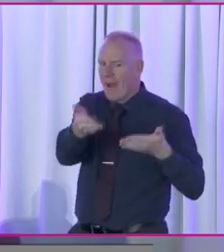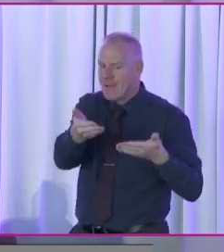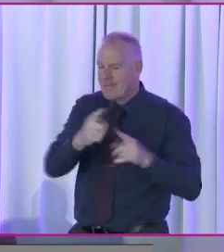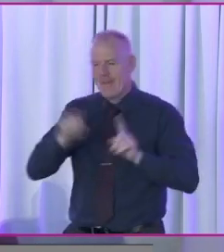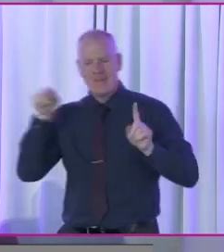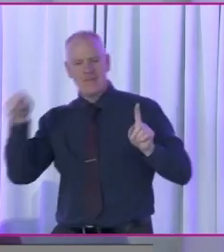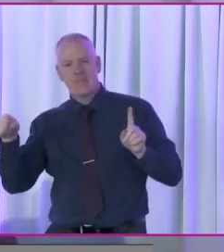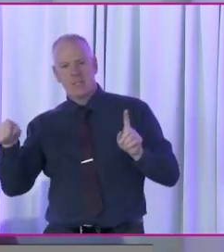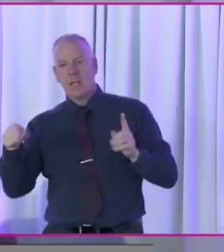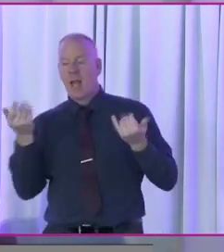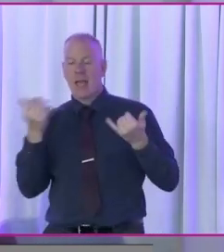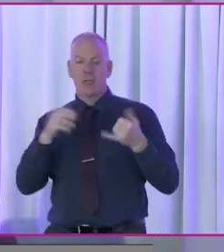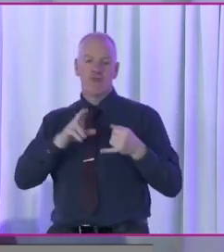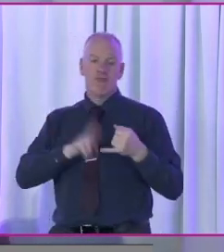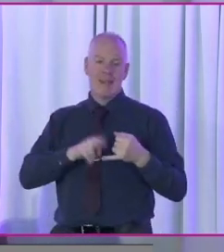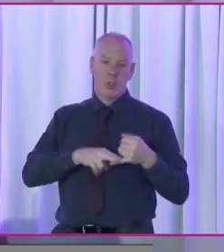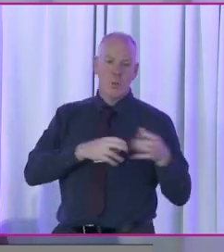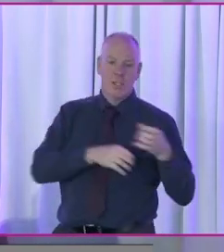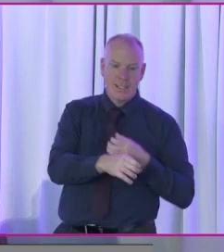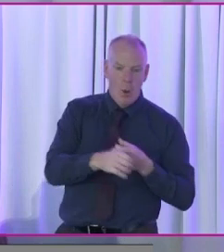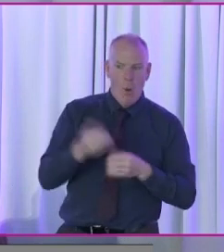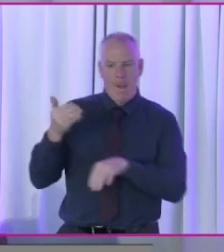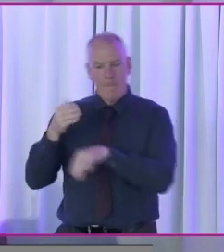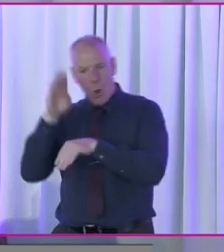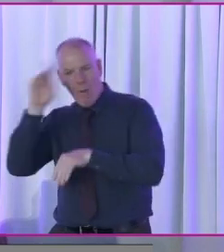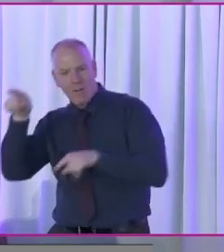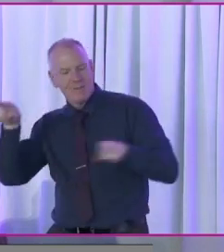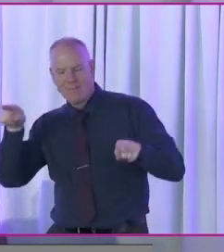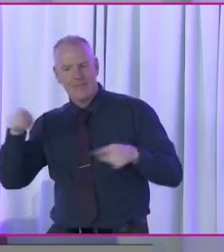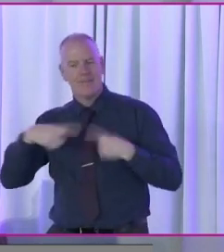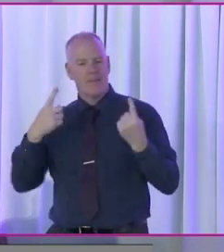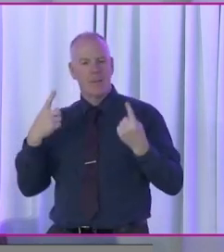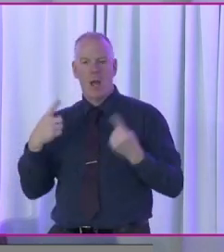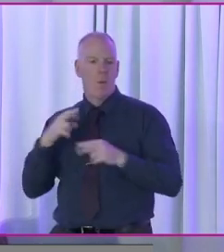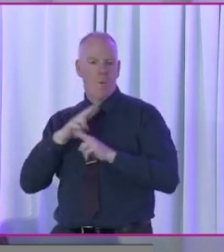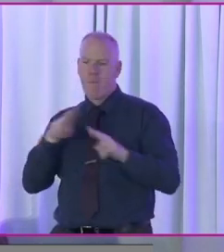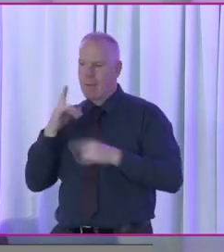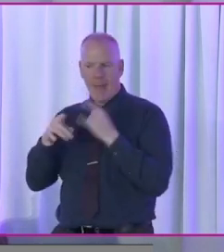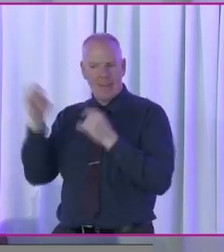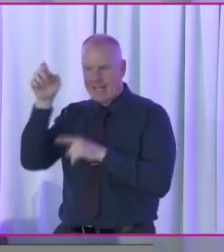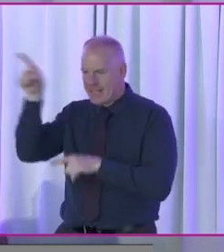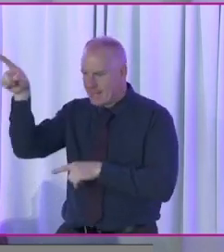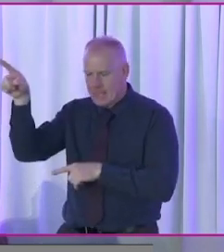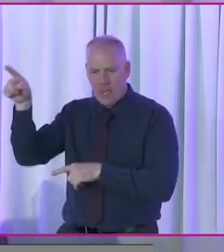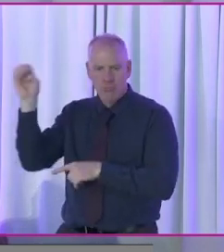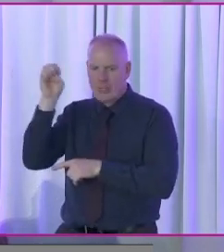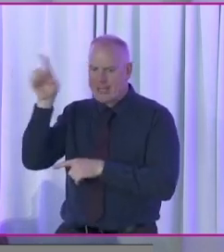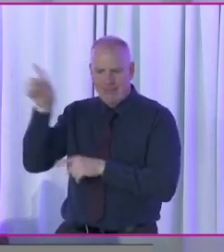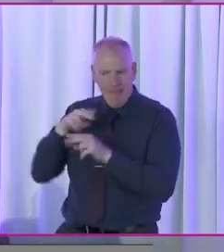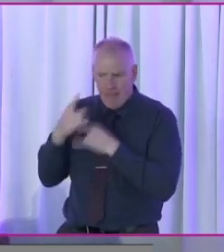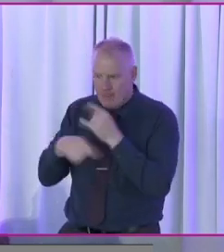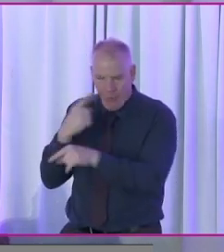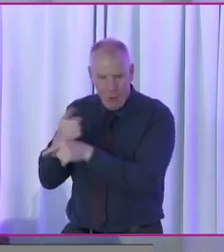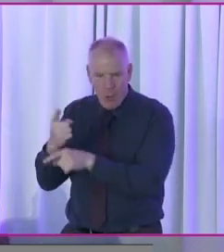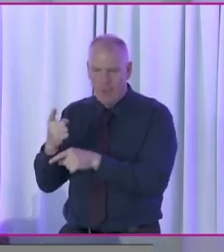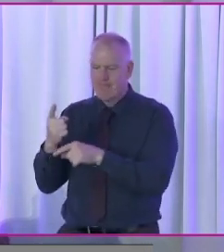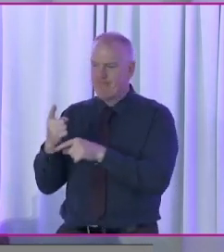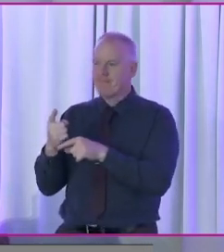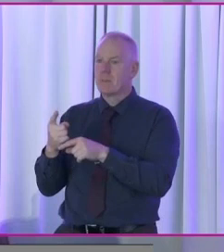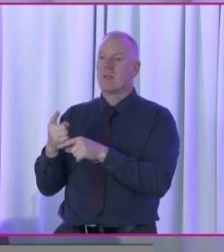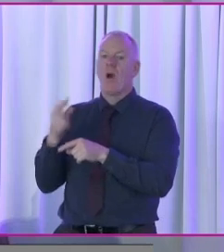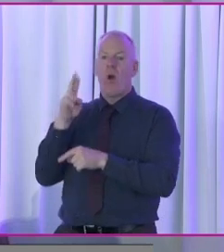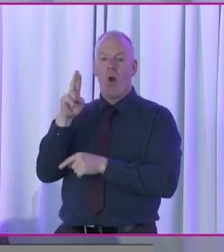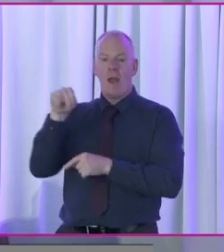difference between trade unions and employers. And I noticed that that's sadly lacking in Britain, and a lot of other countries as well. So the